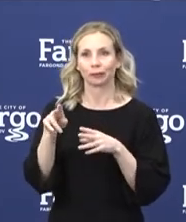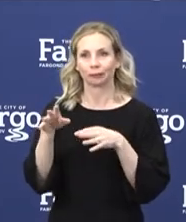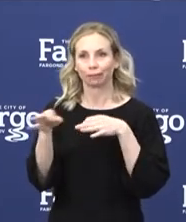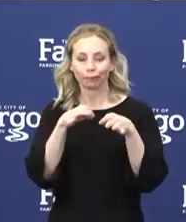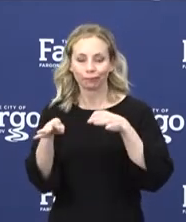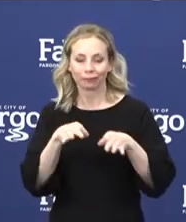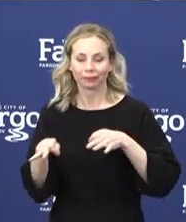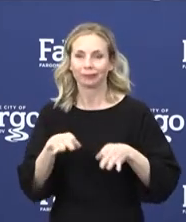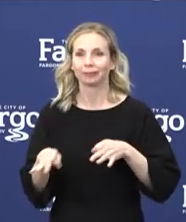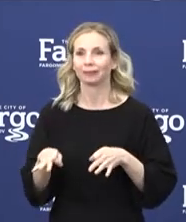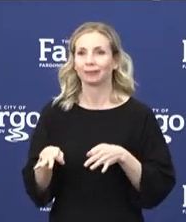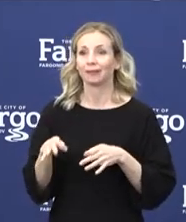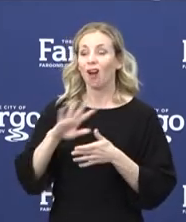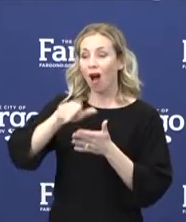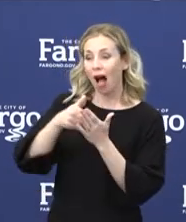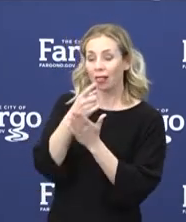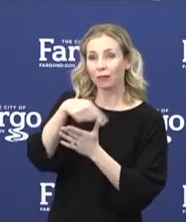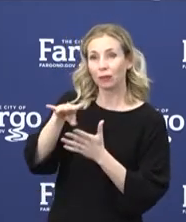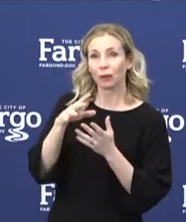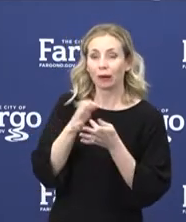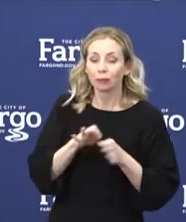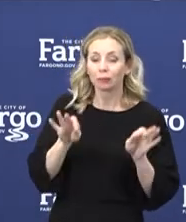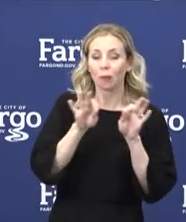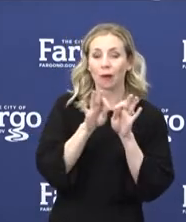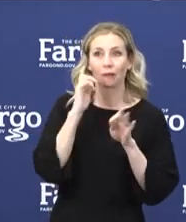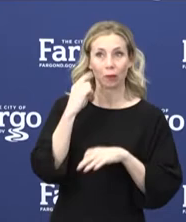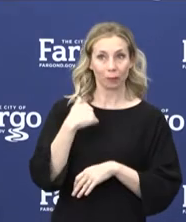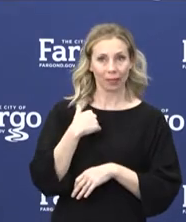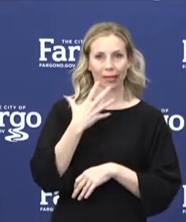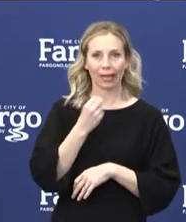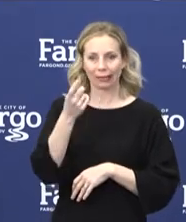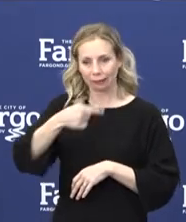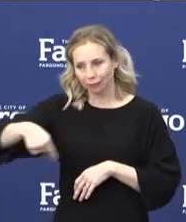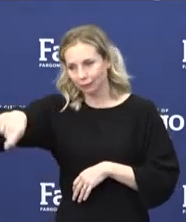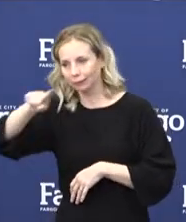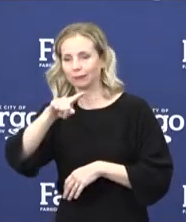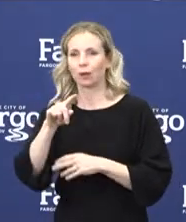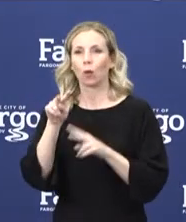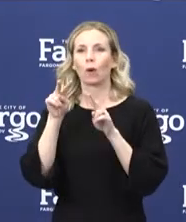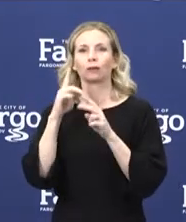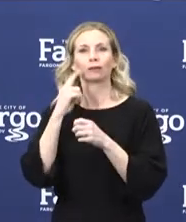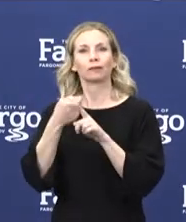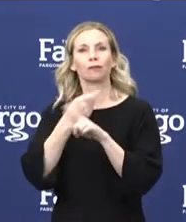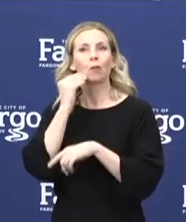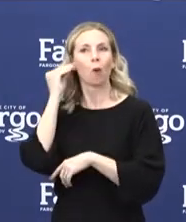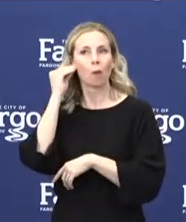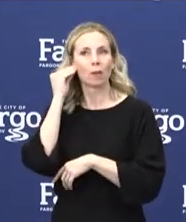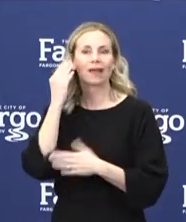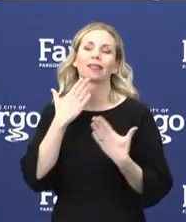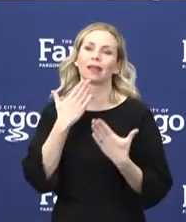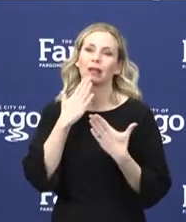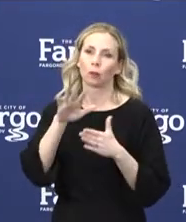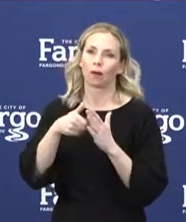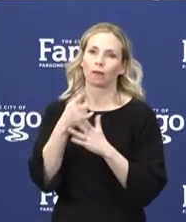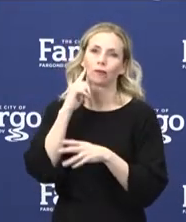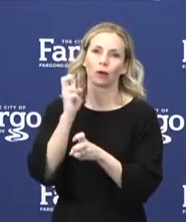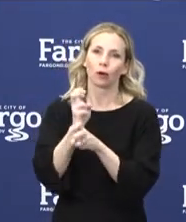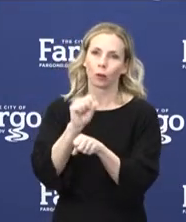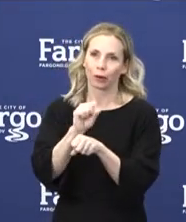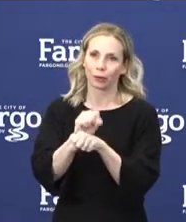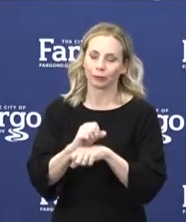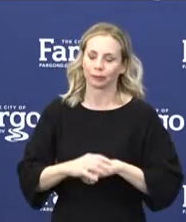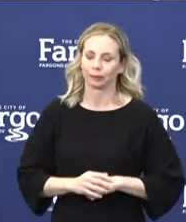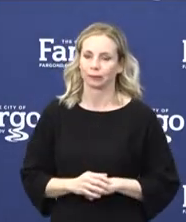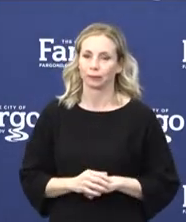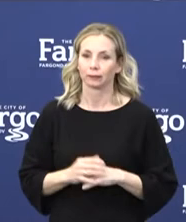each week are invaluable not only to me but to everybody watching at home. Thank you all for your hard work. With that